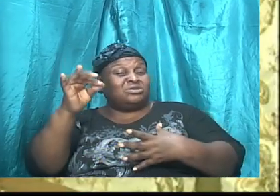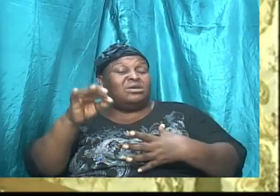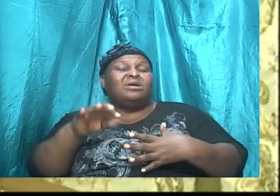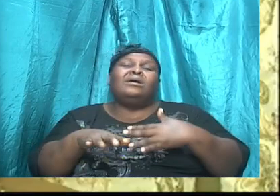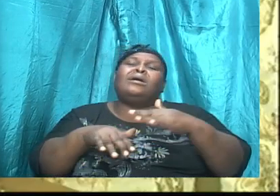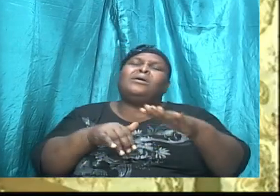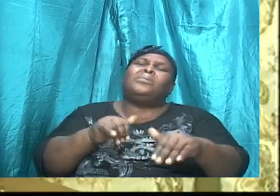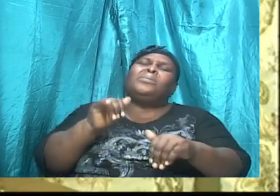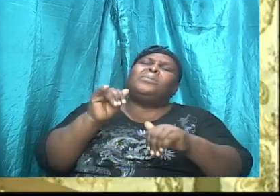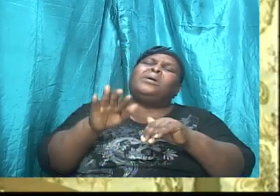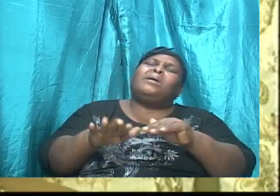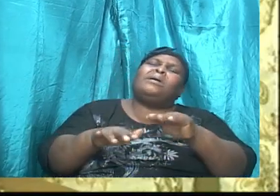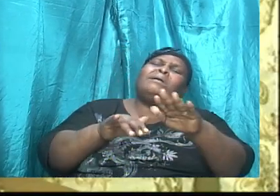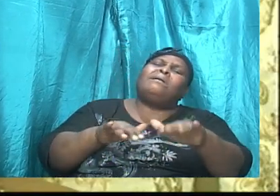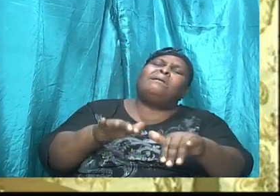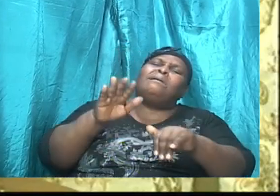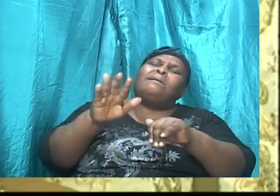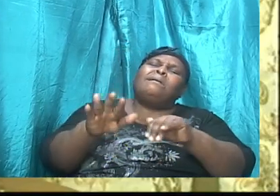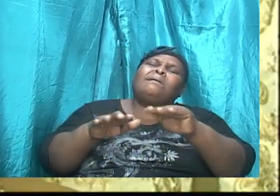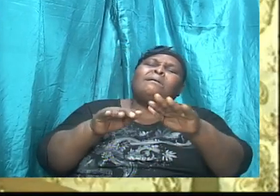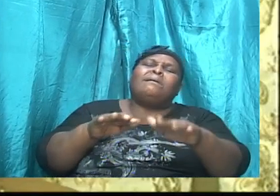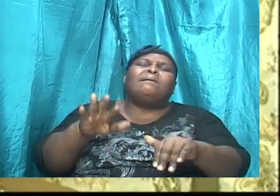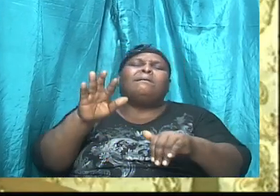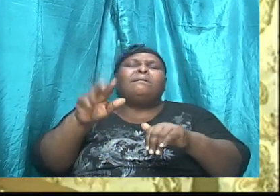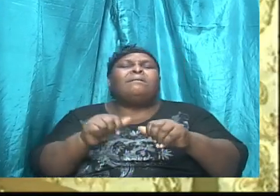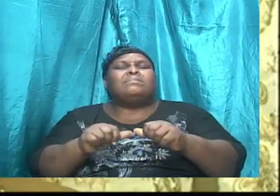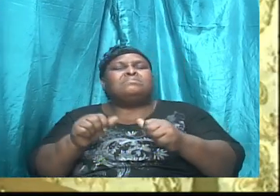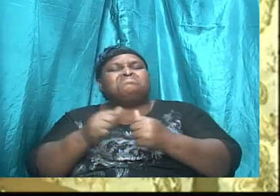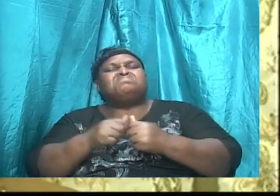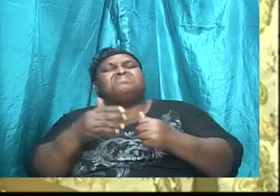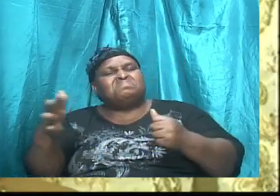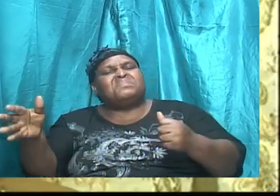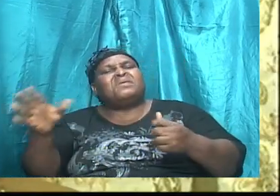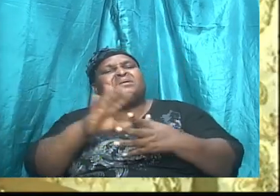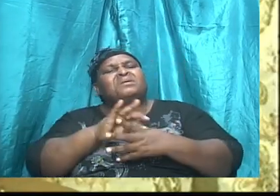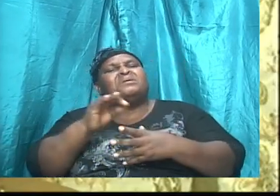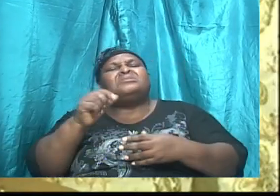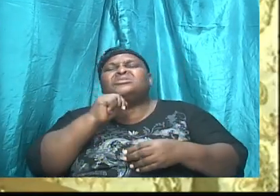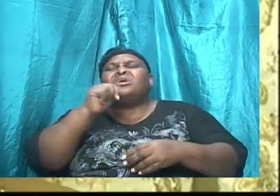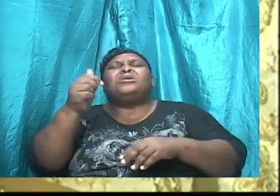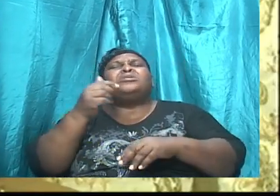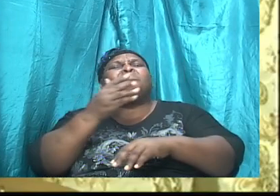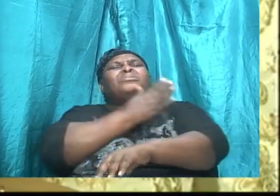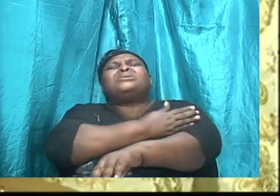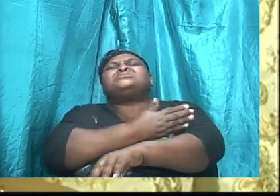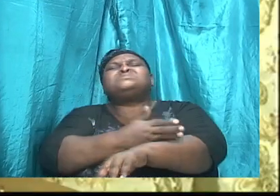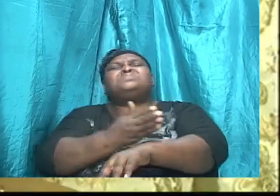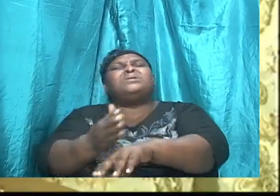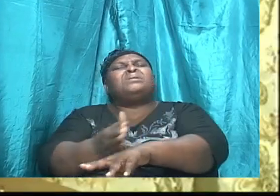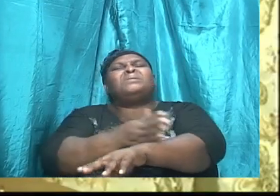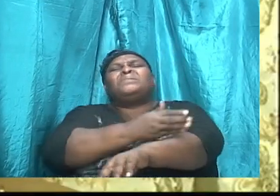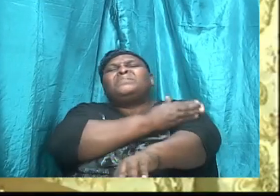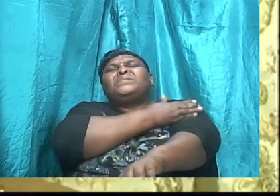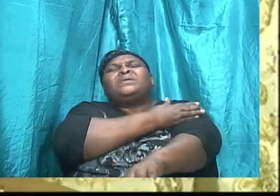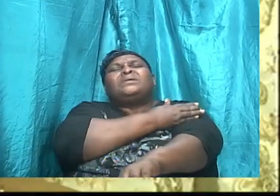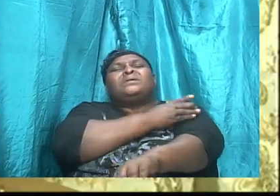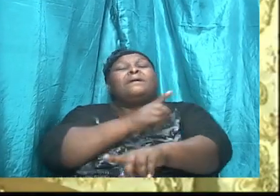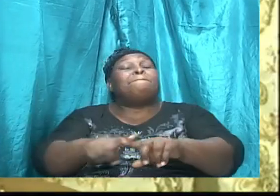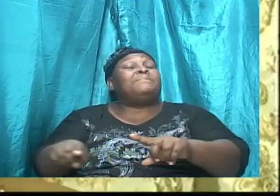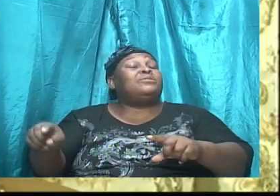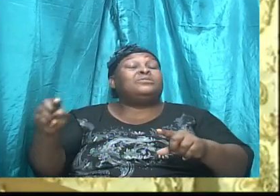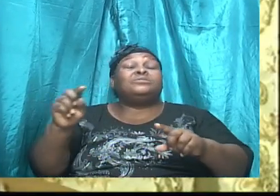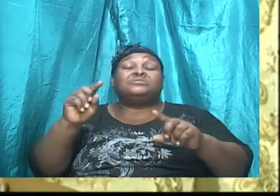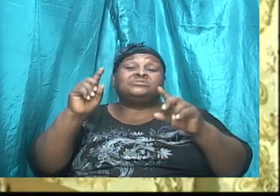after the things of the flesh, then we should not prosper. But if we should walk after the things of the spirit,